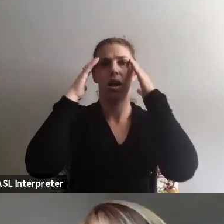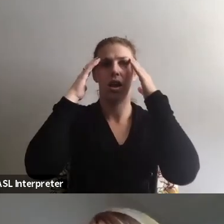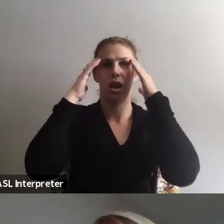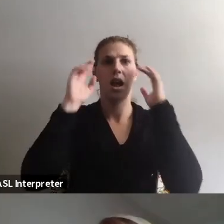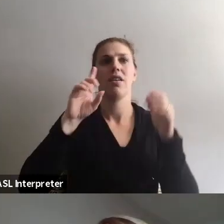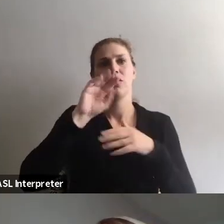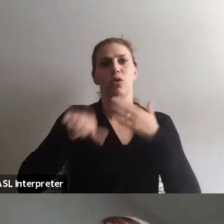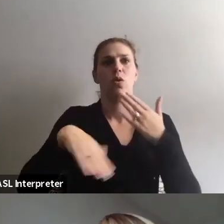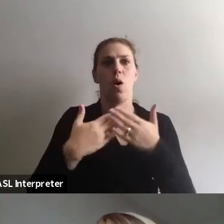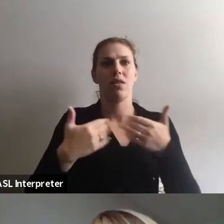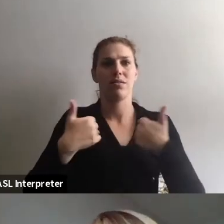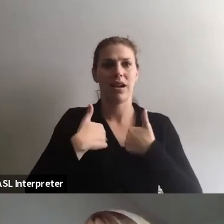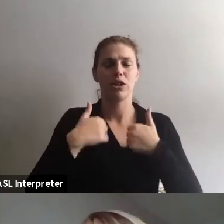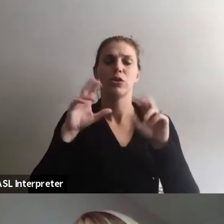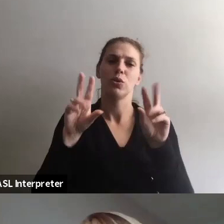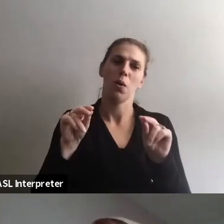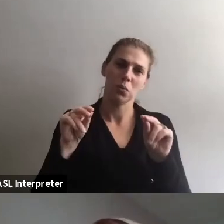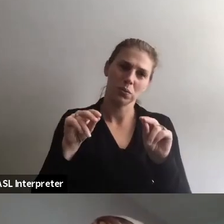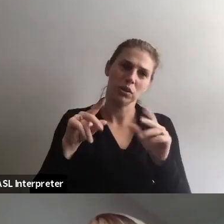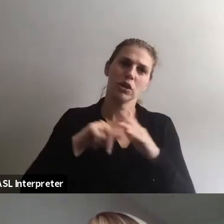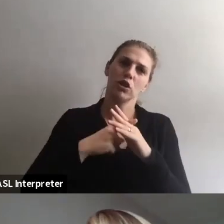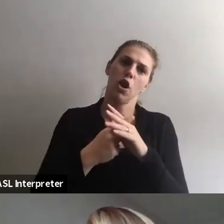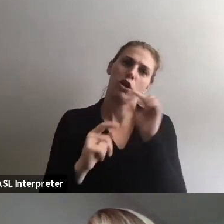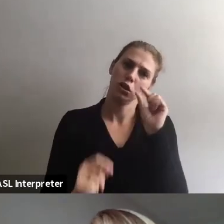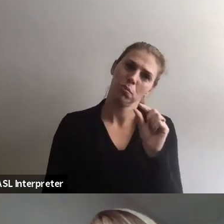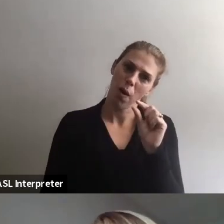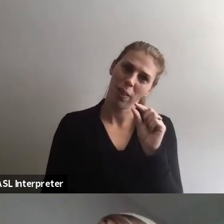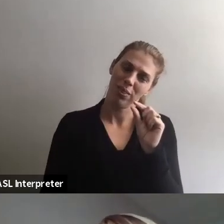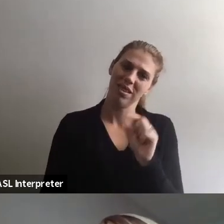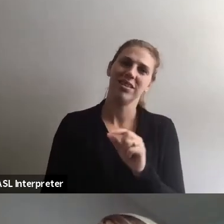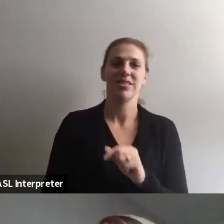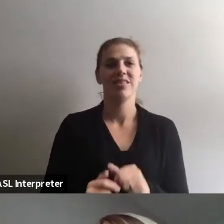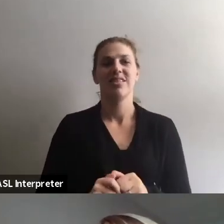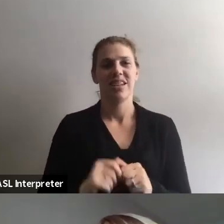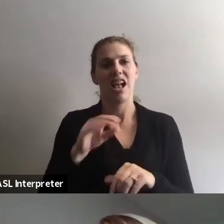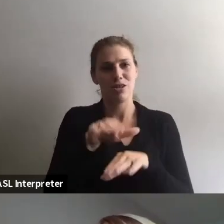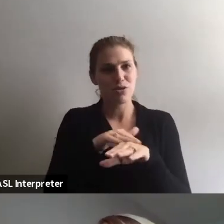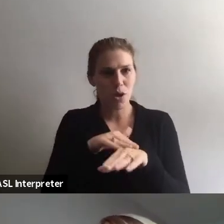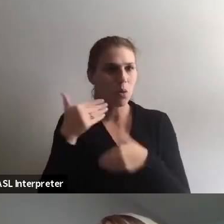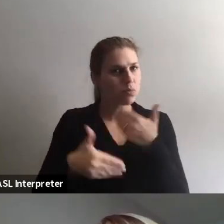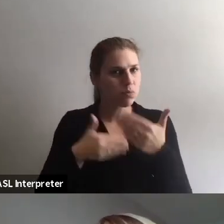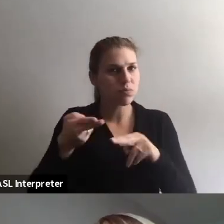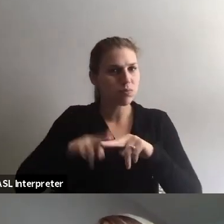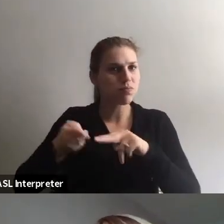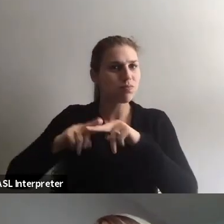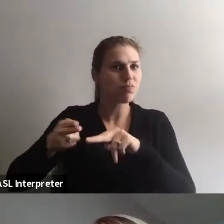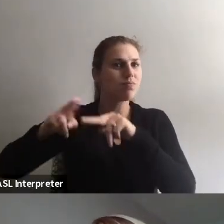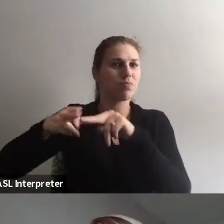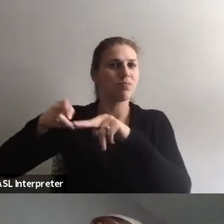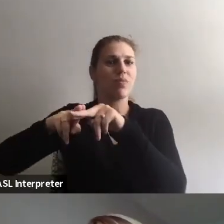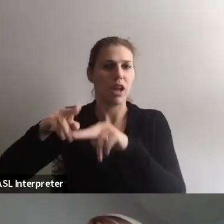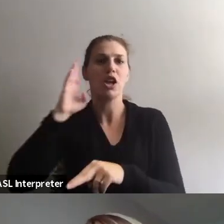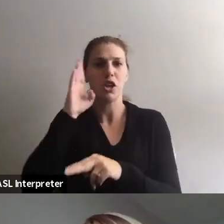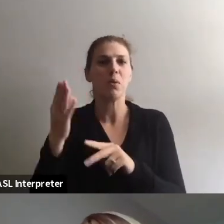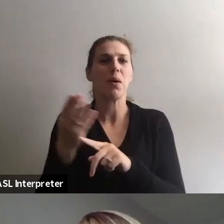to do all of this. No, start out small and, and slow and steady, uh, really does